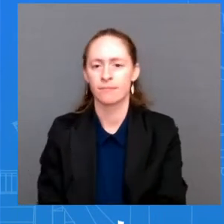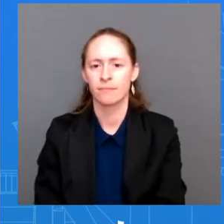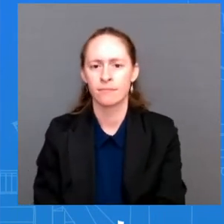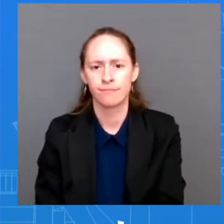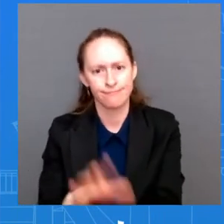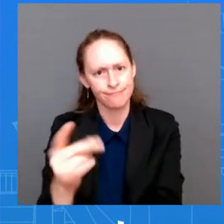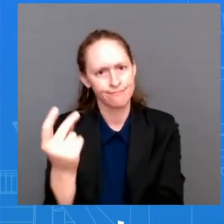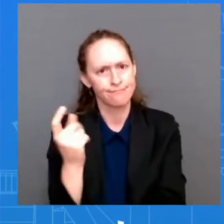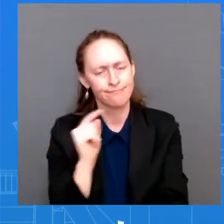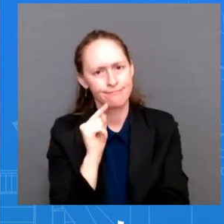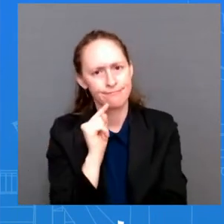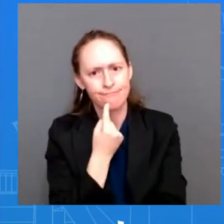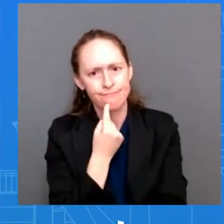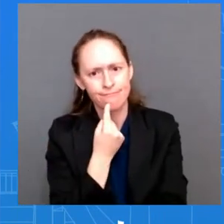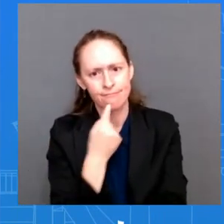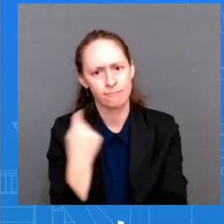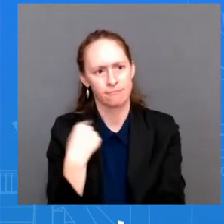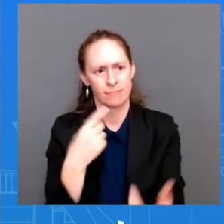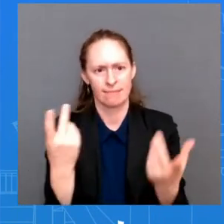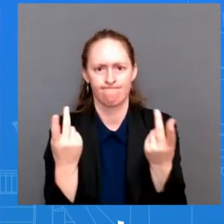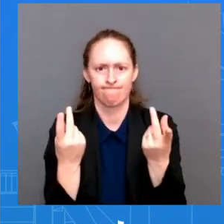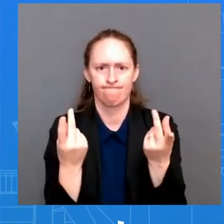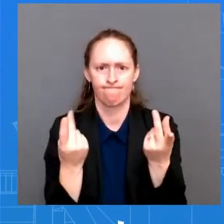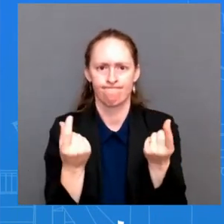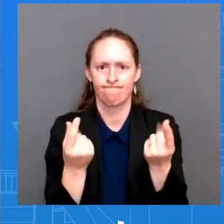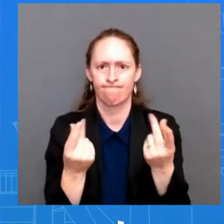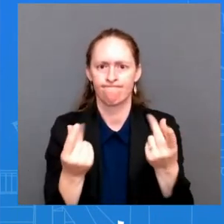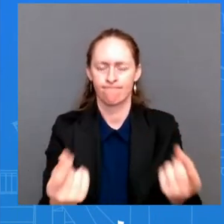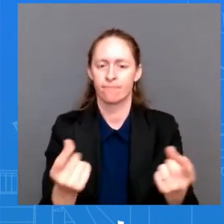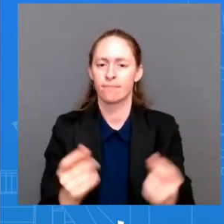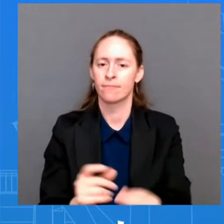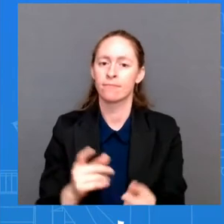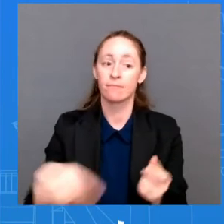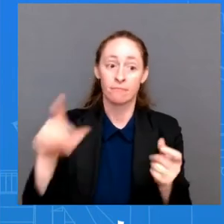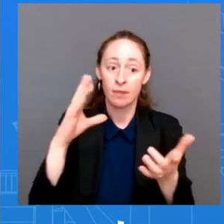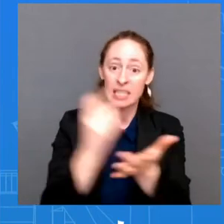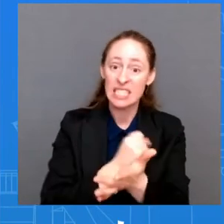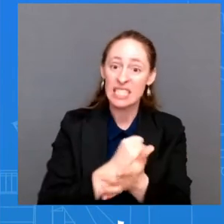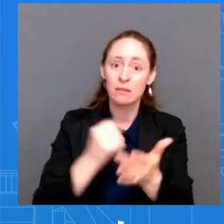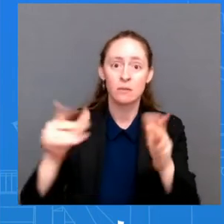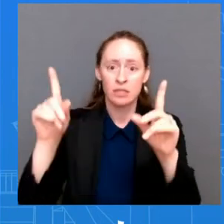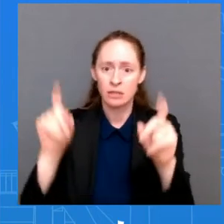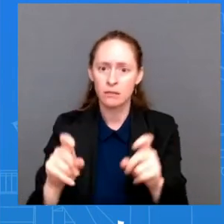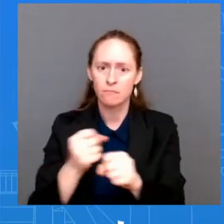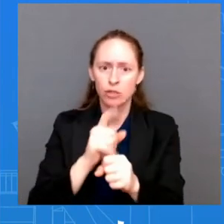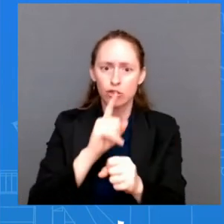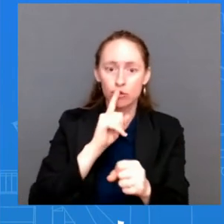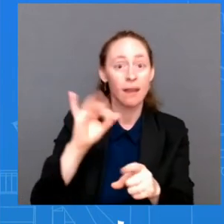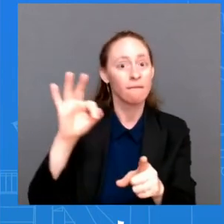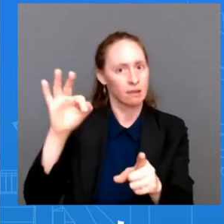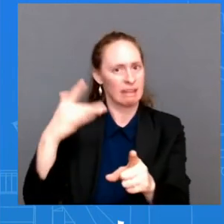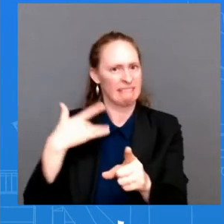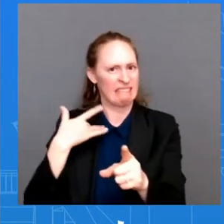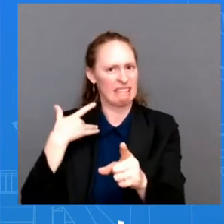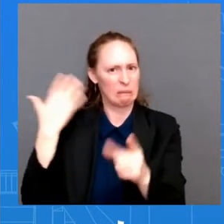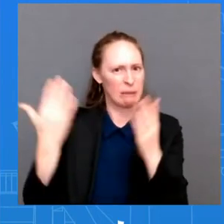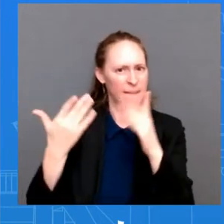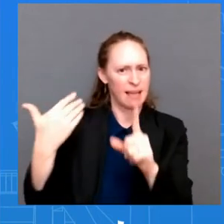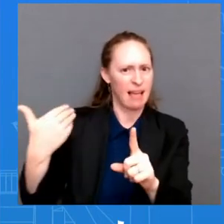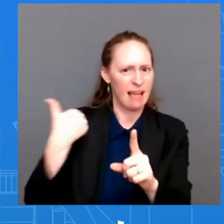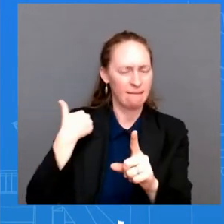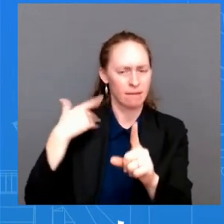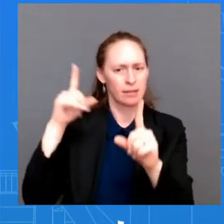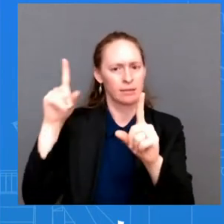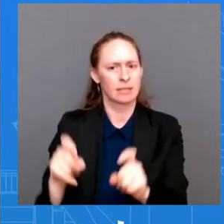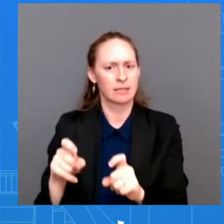they know if they have monkeypox or not. And lastly, and I've talked about this from here already, which is the education, which is the outreach,